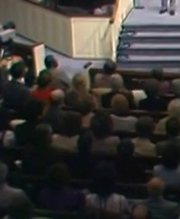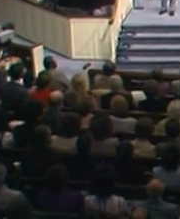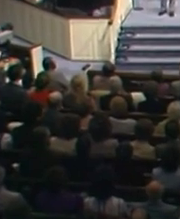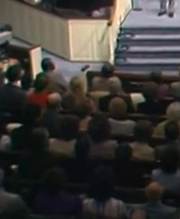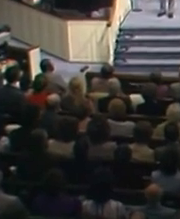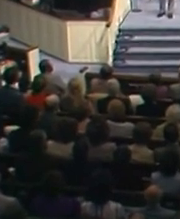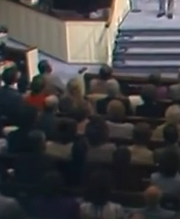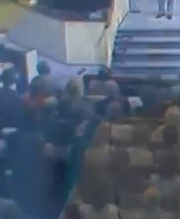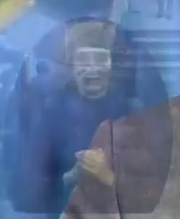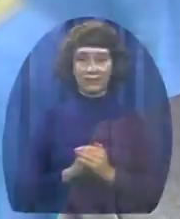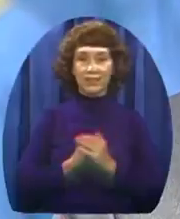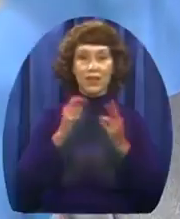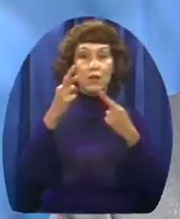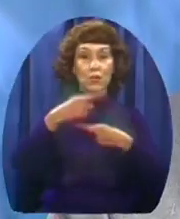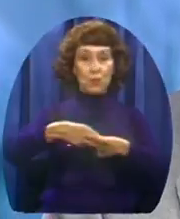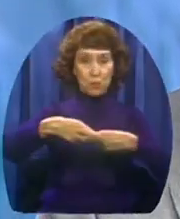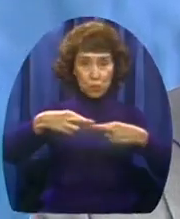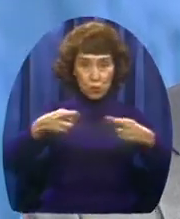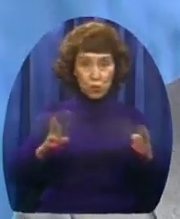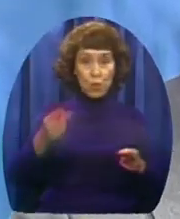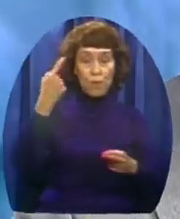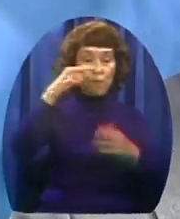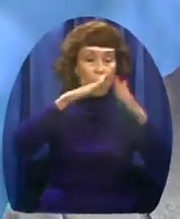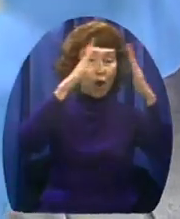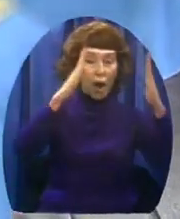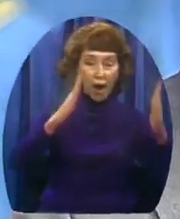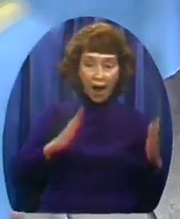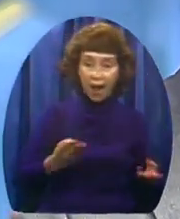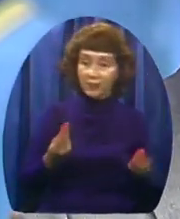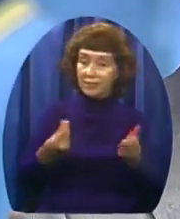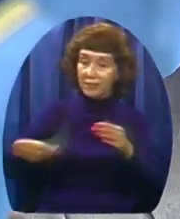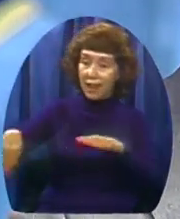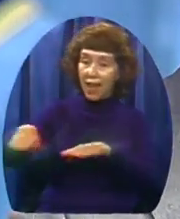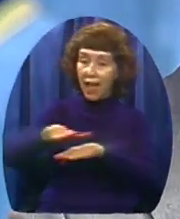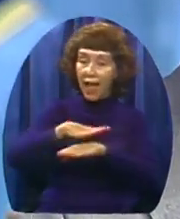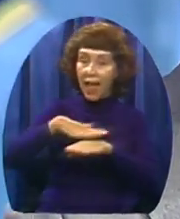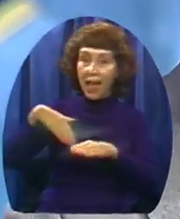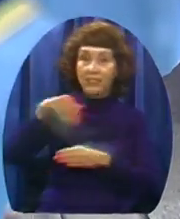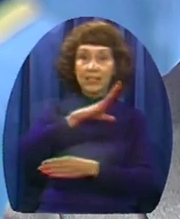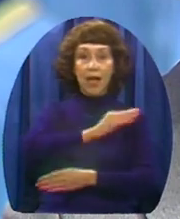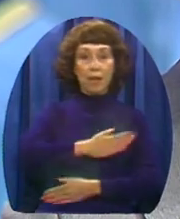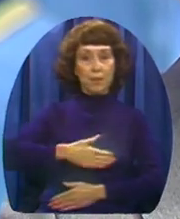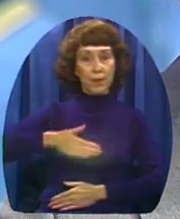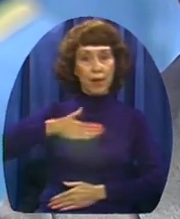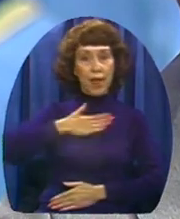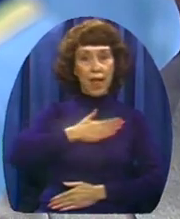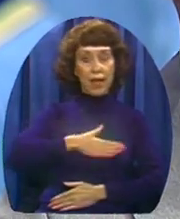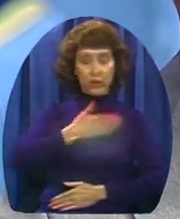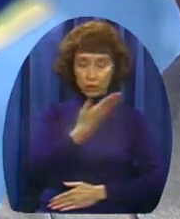Room for houses, lands and pleasures